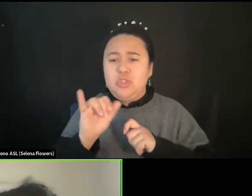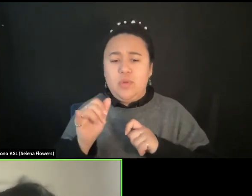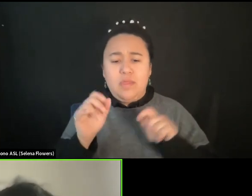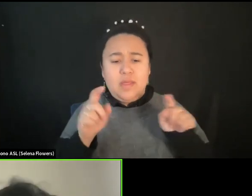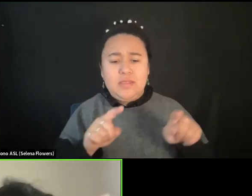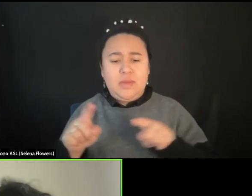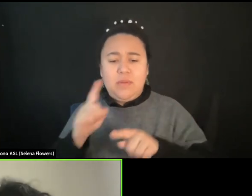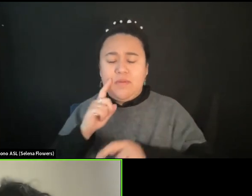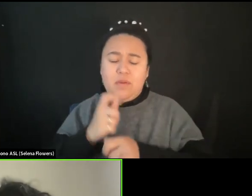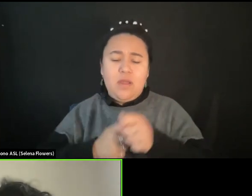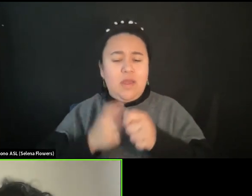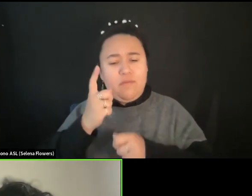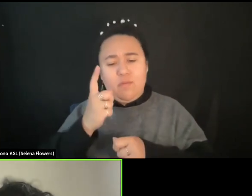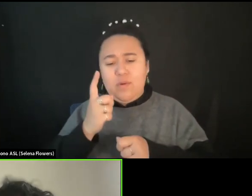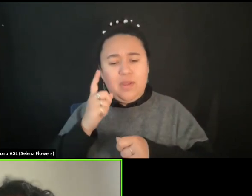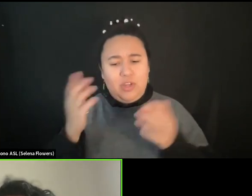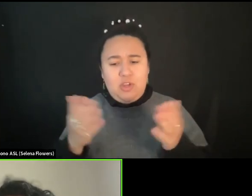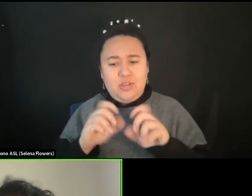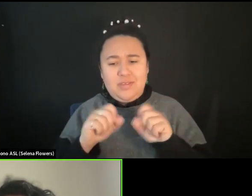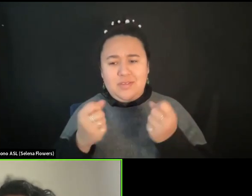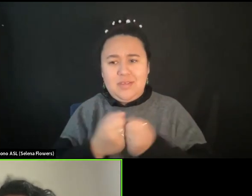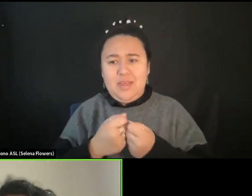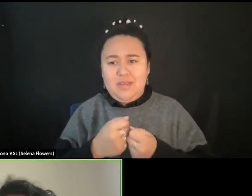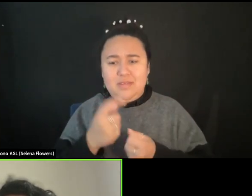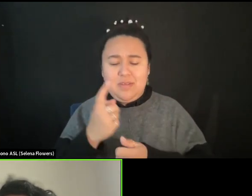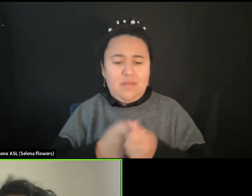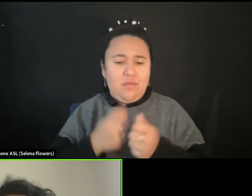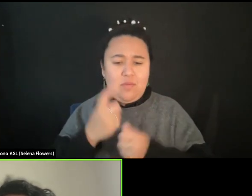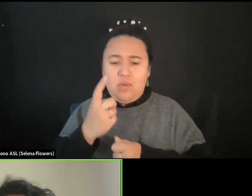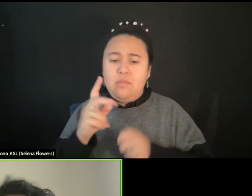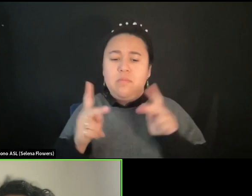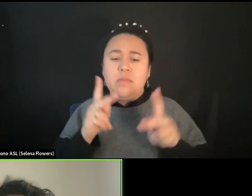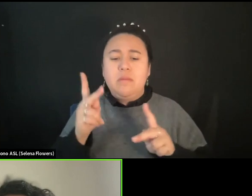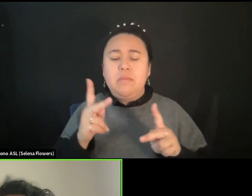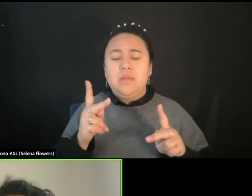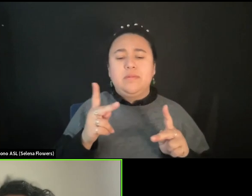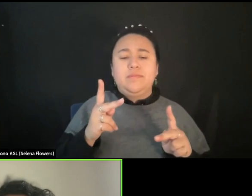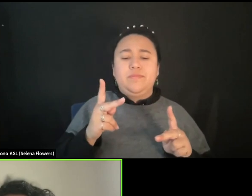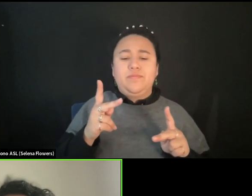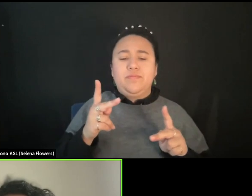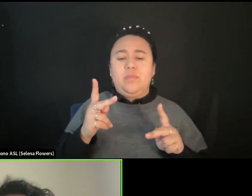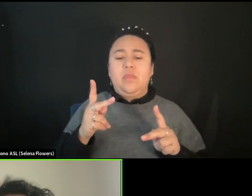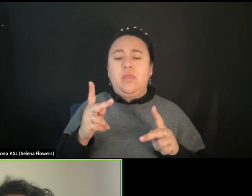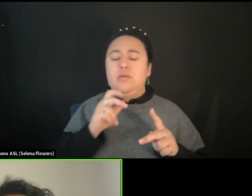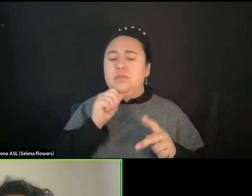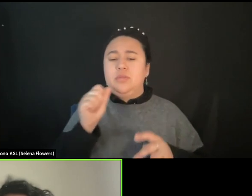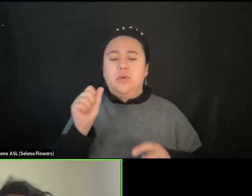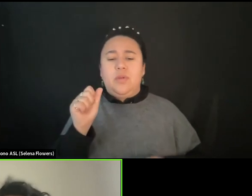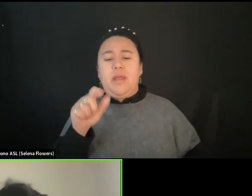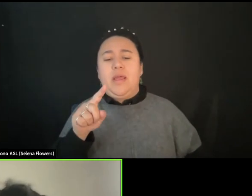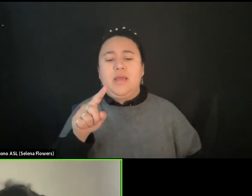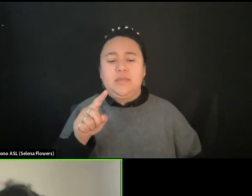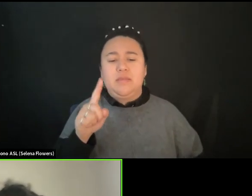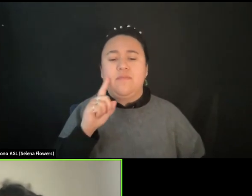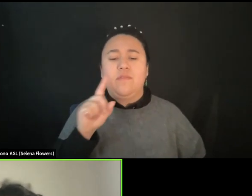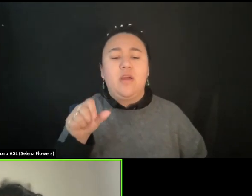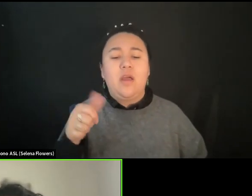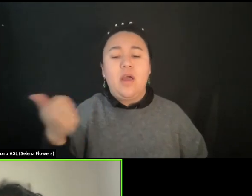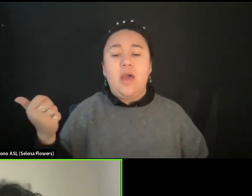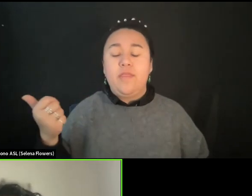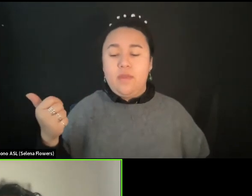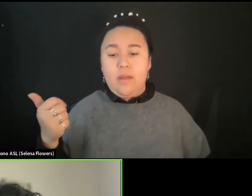for everyone in the society. People don't, don't, don't ask for another body.